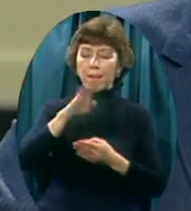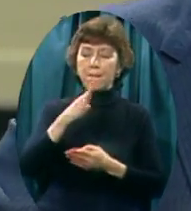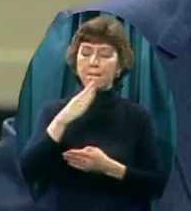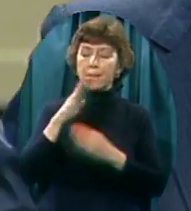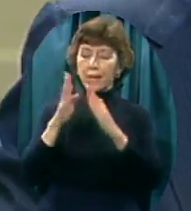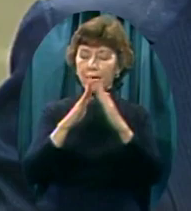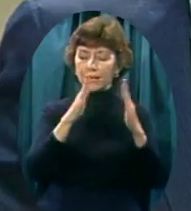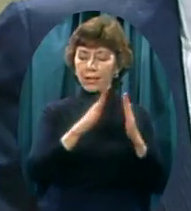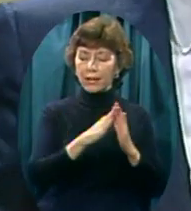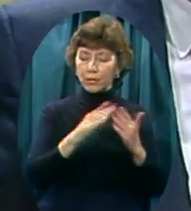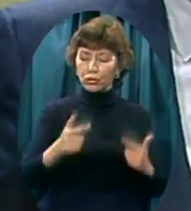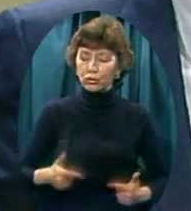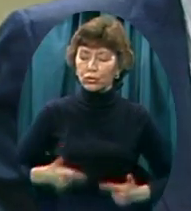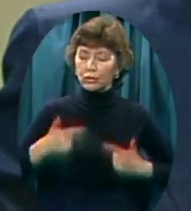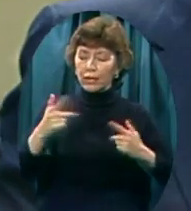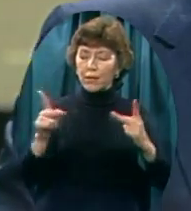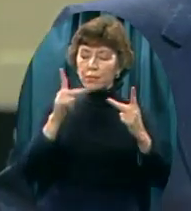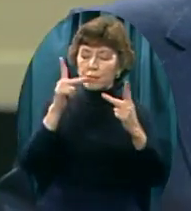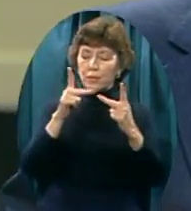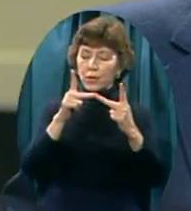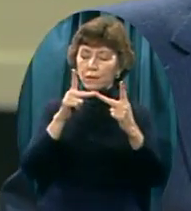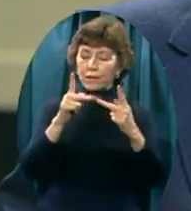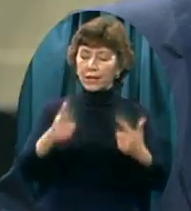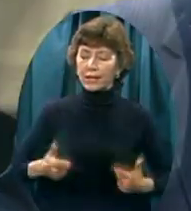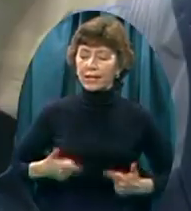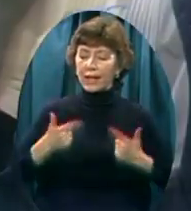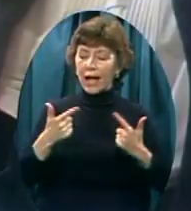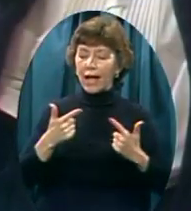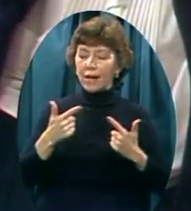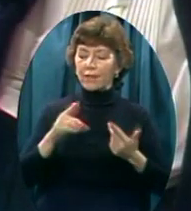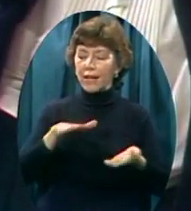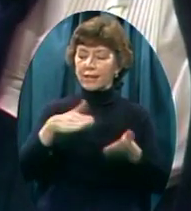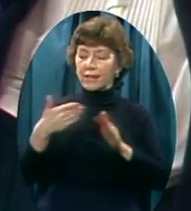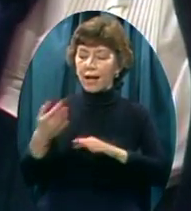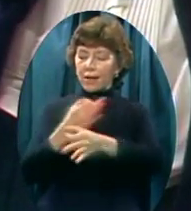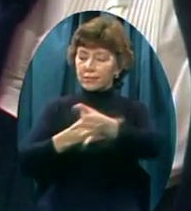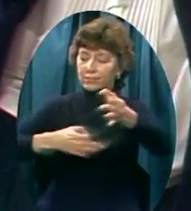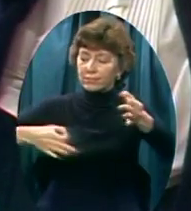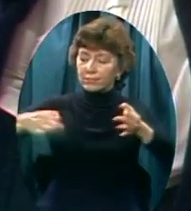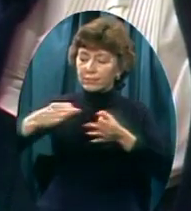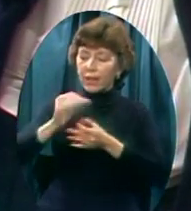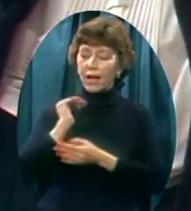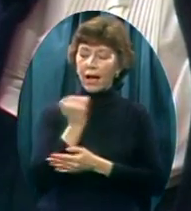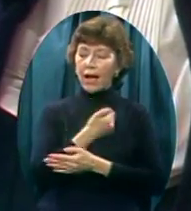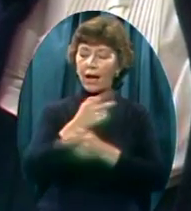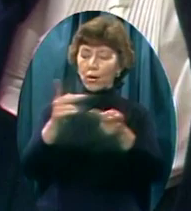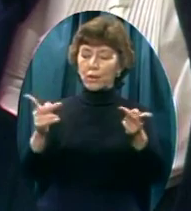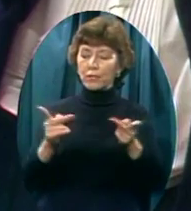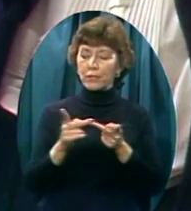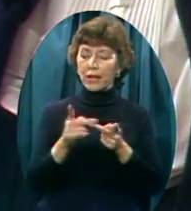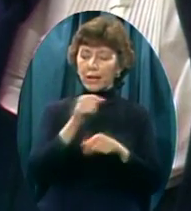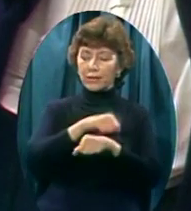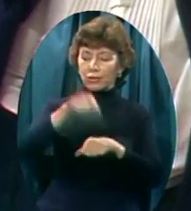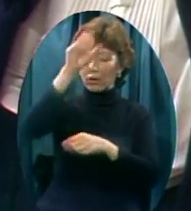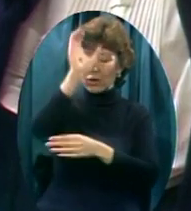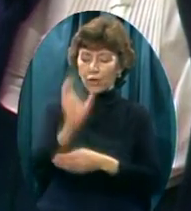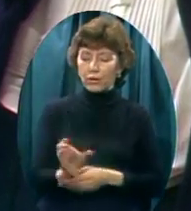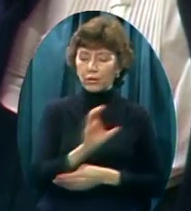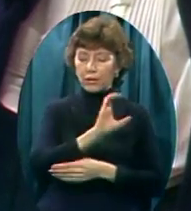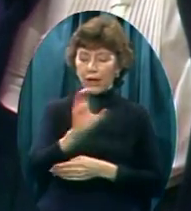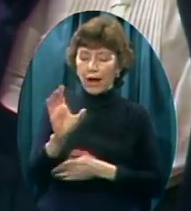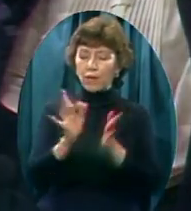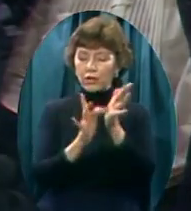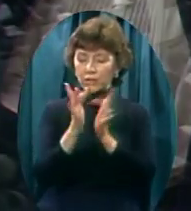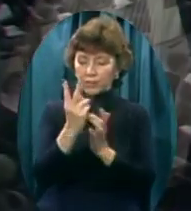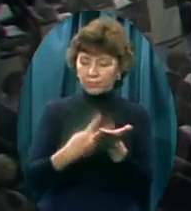die a substitutionary death In our behalf At Calvary To be raised from the dead And to grant